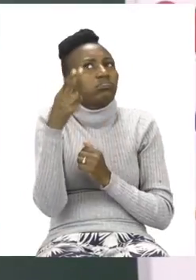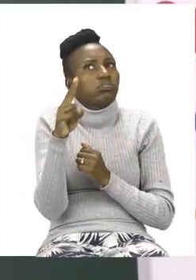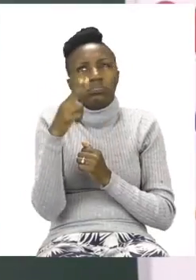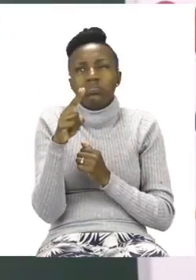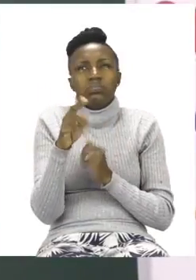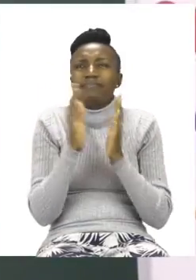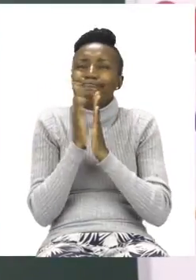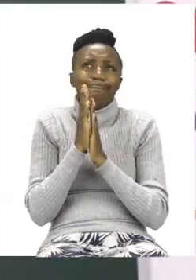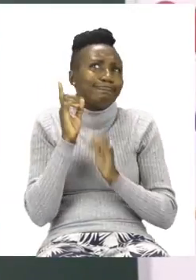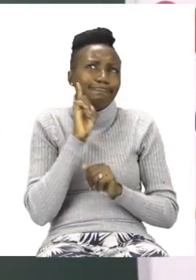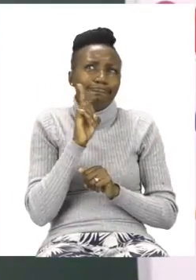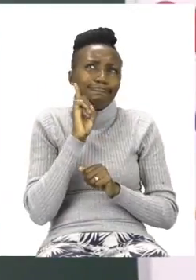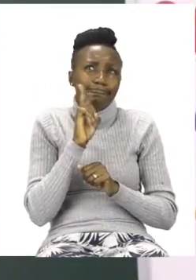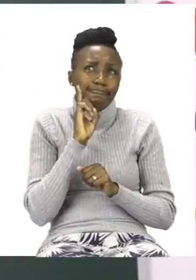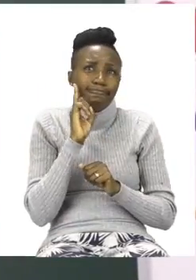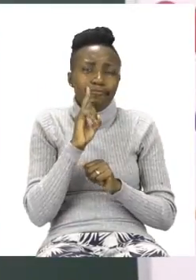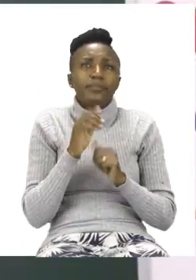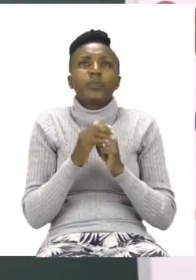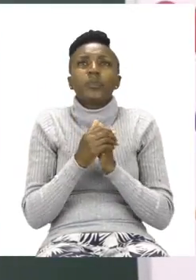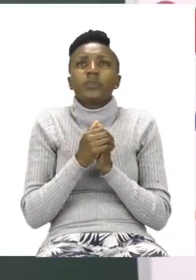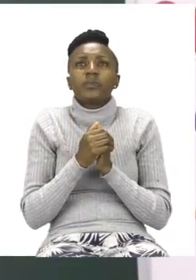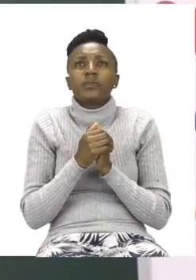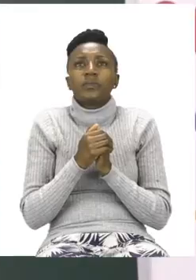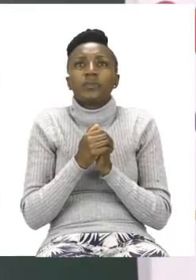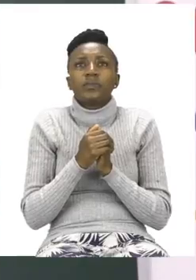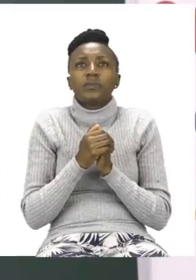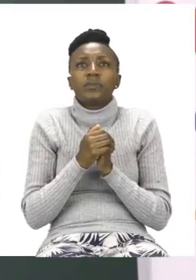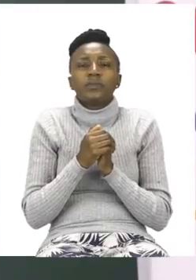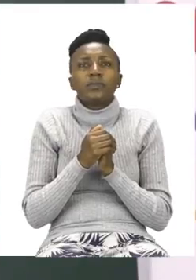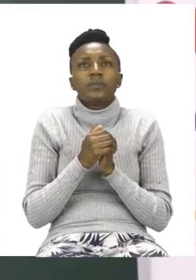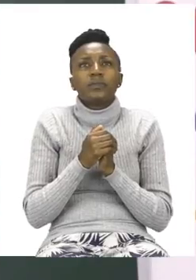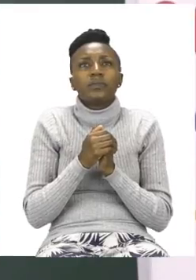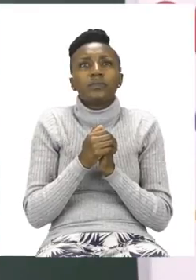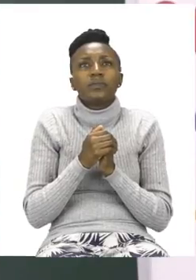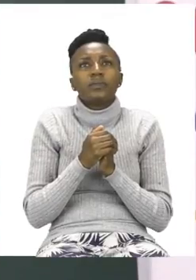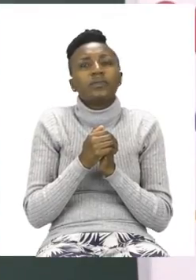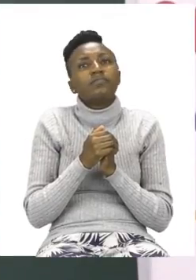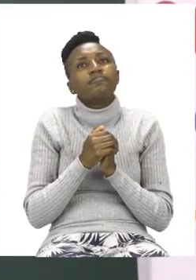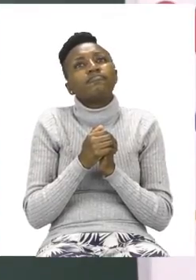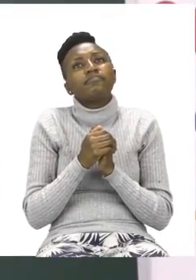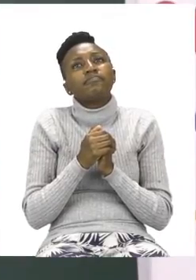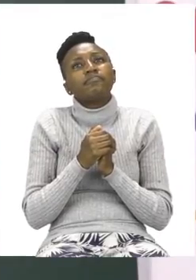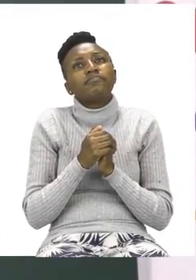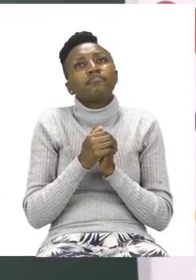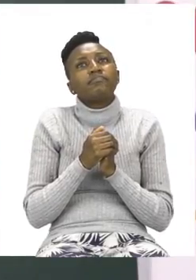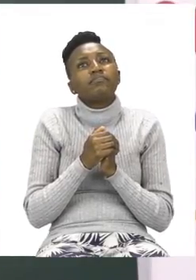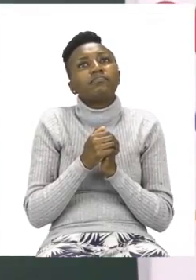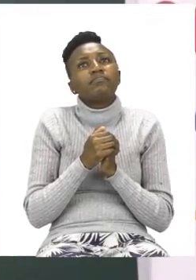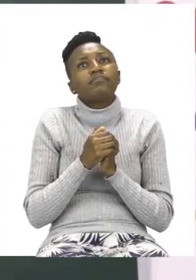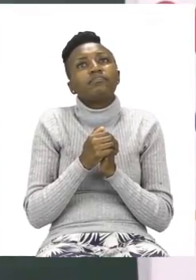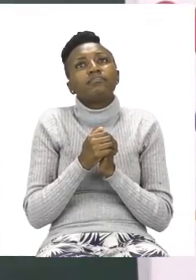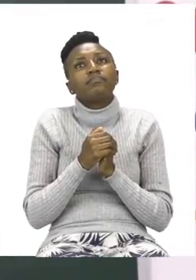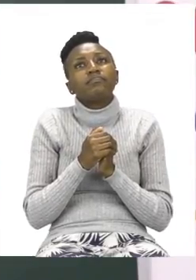very, very badly. Then another item we can see on our page is